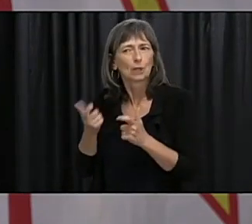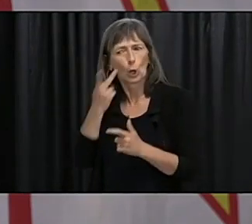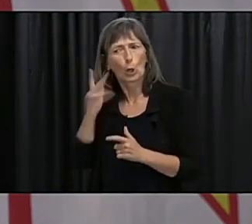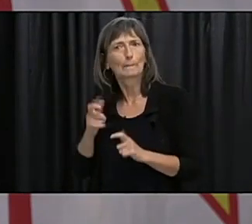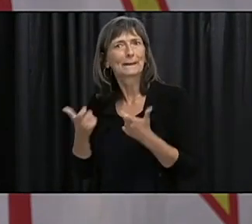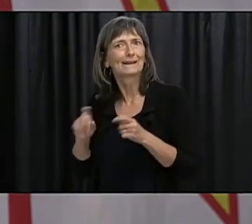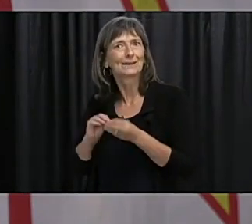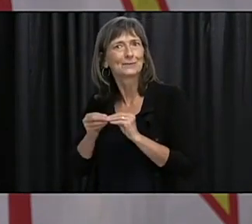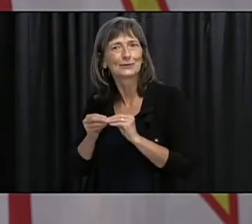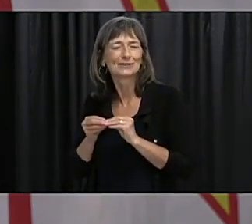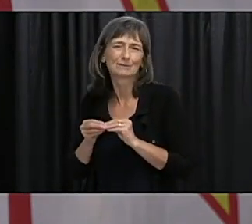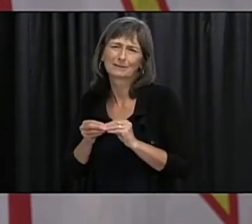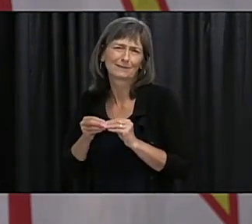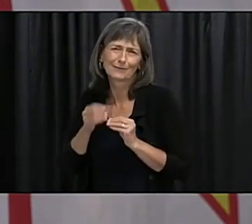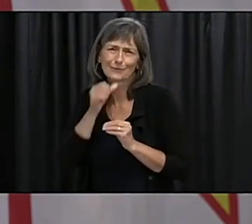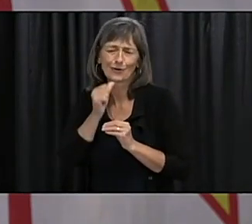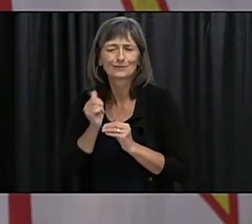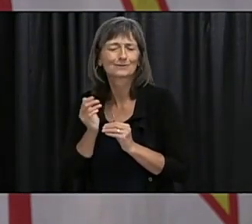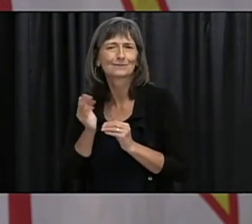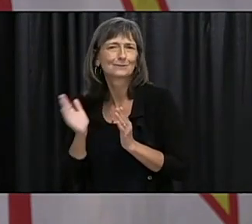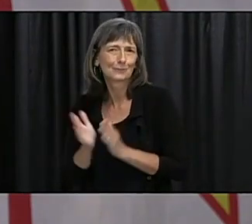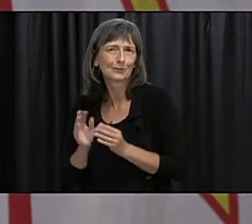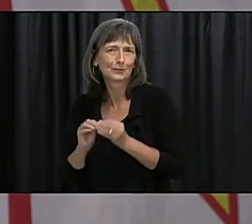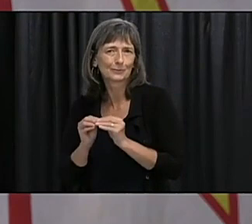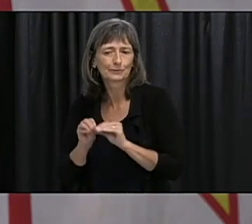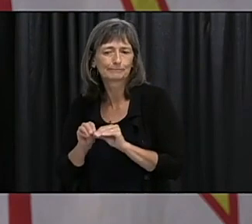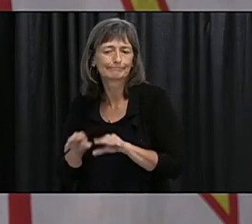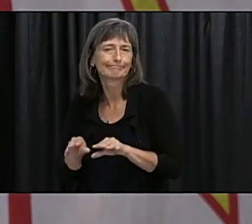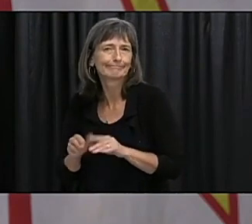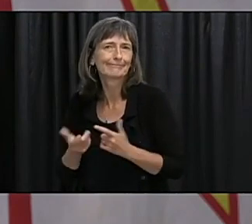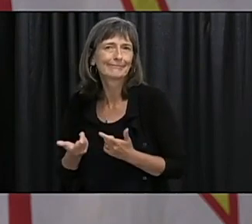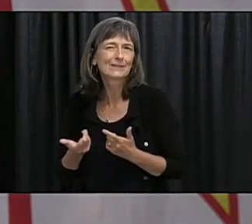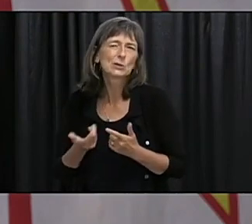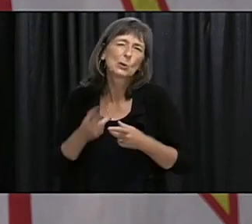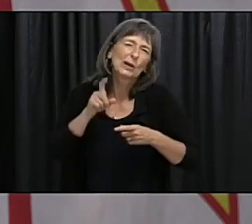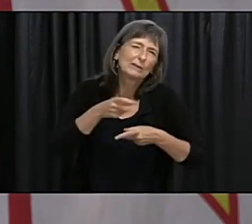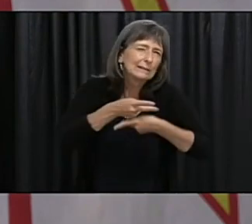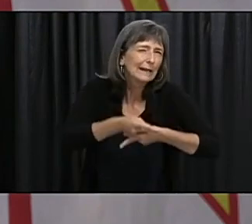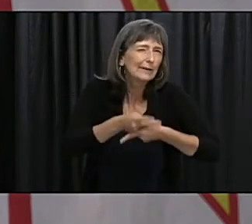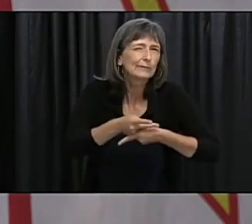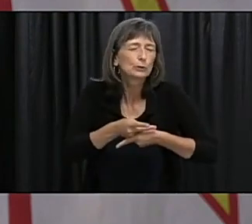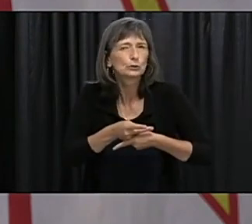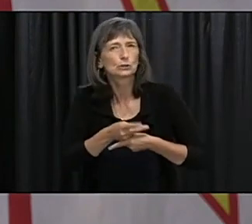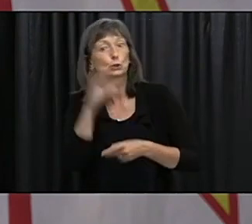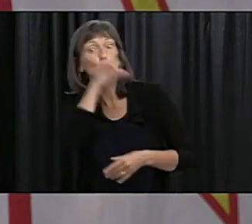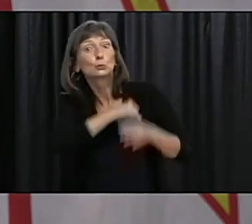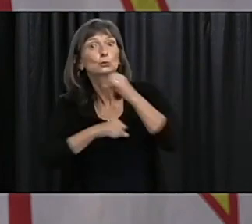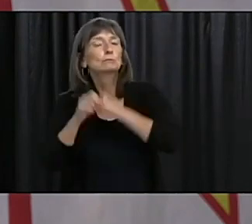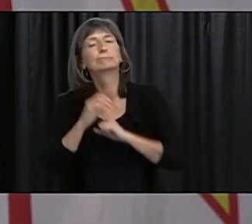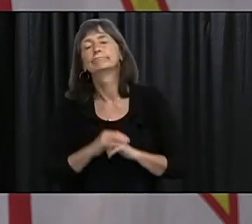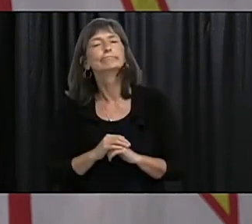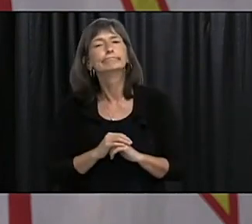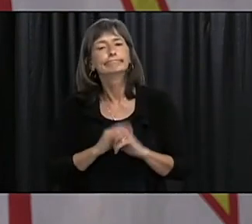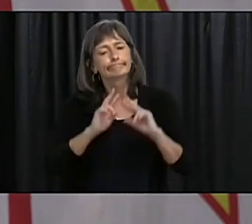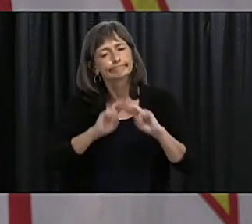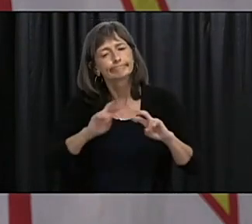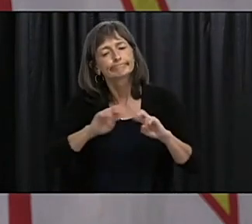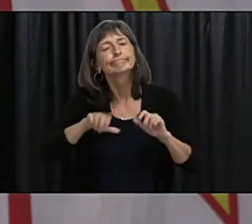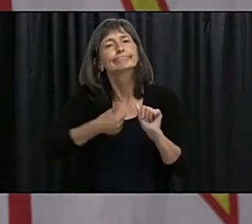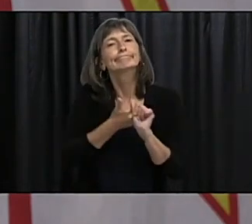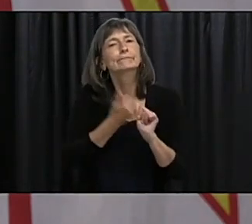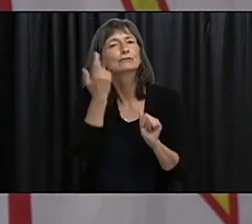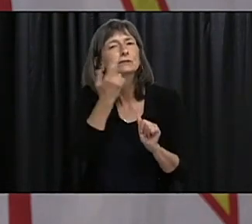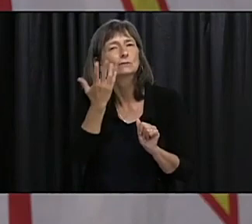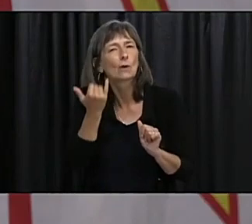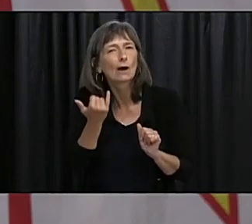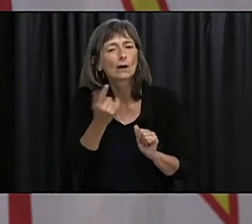appear like a large change percentage wise so we have to be careful about the way that we interpret some of that information the